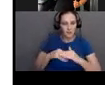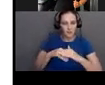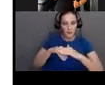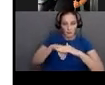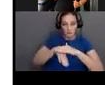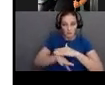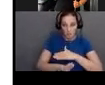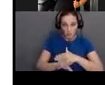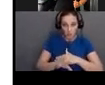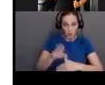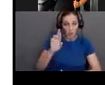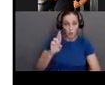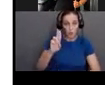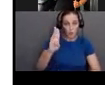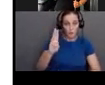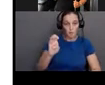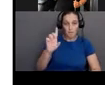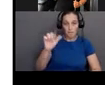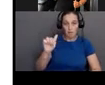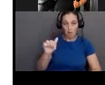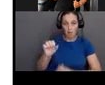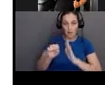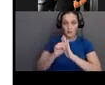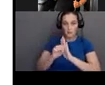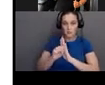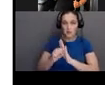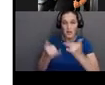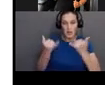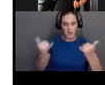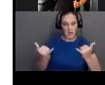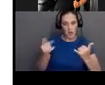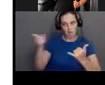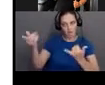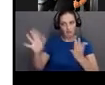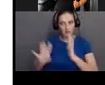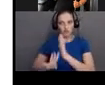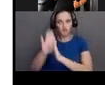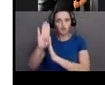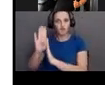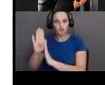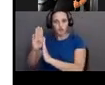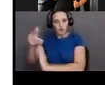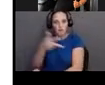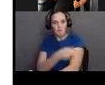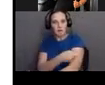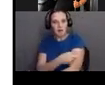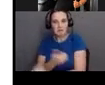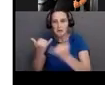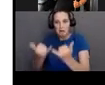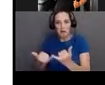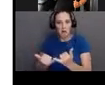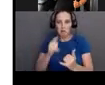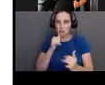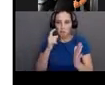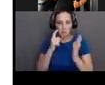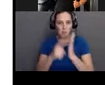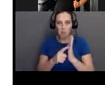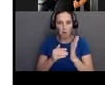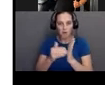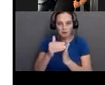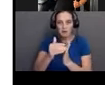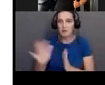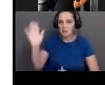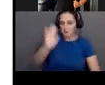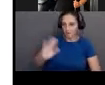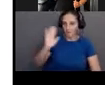now that we vaccinate, we don't really see that much anymore. And that used to be one of the main causes of hearing loss in children.